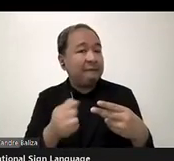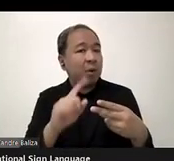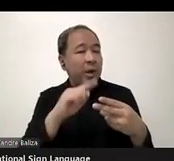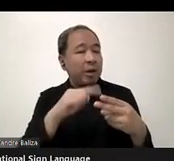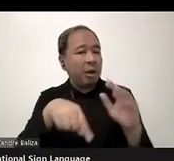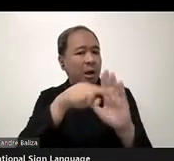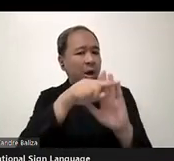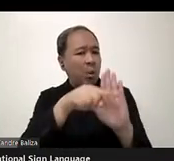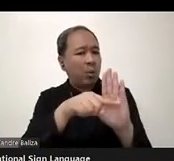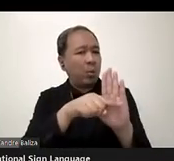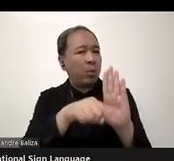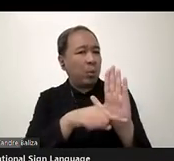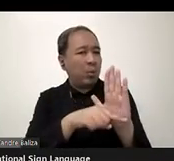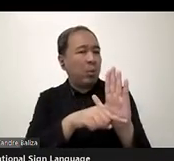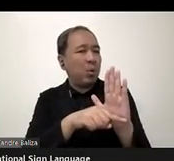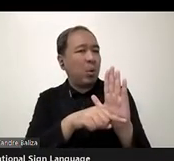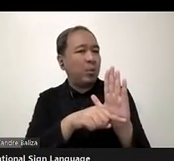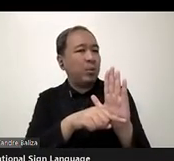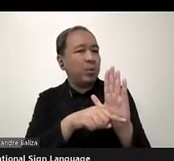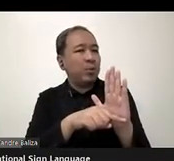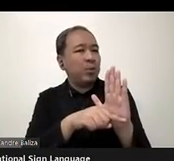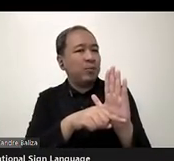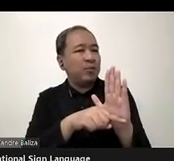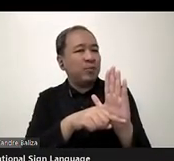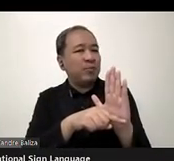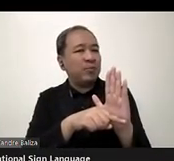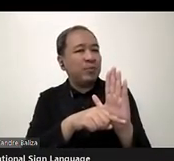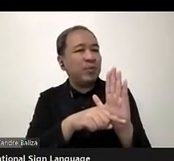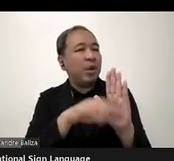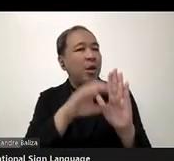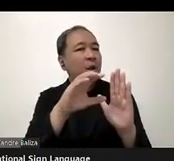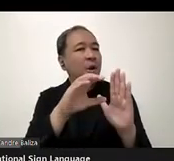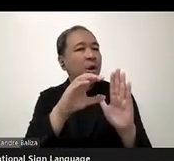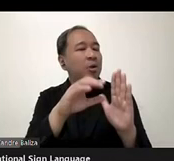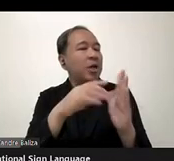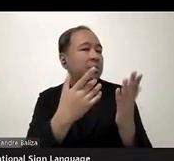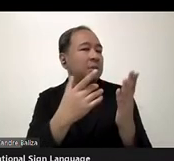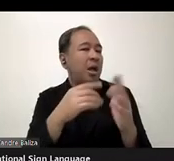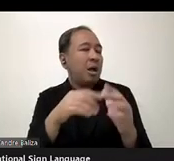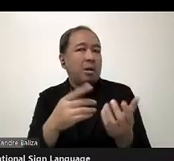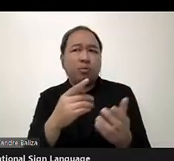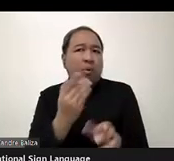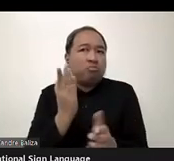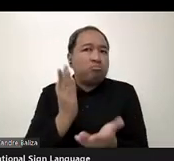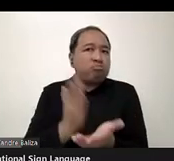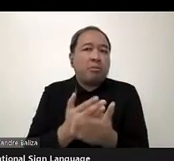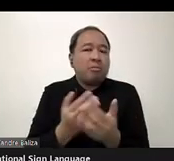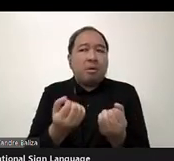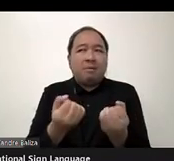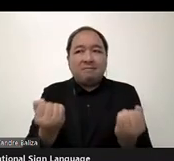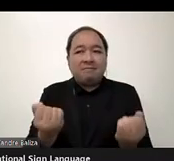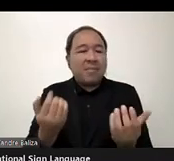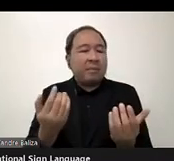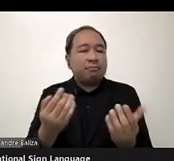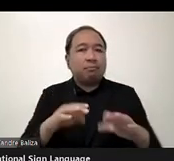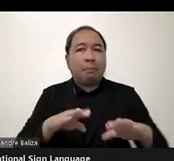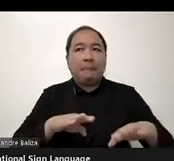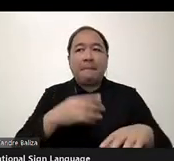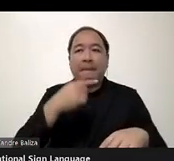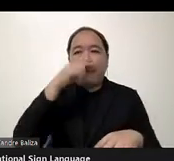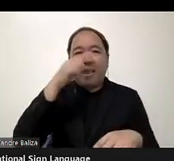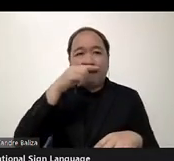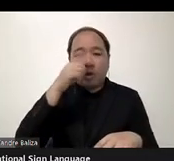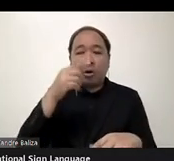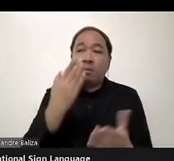happens is that there's several, sometimes there's disruptive people or people who are not respectful of